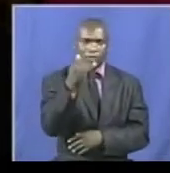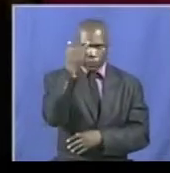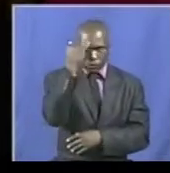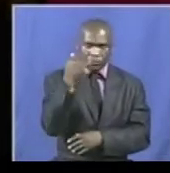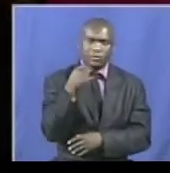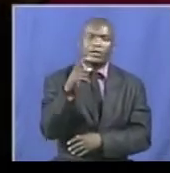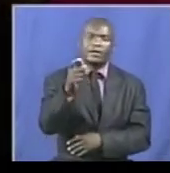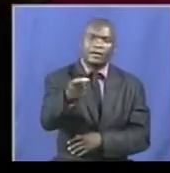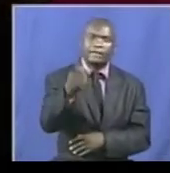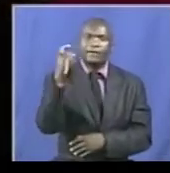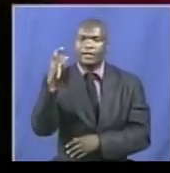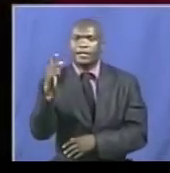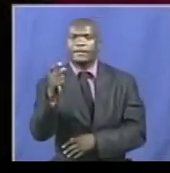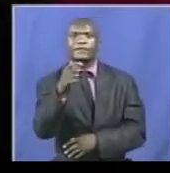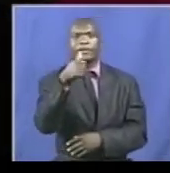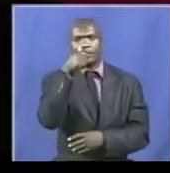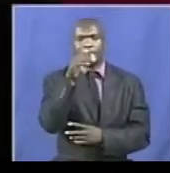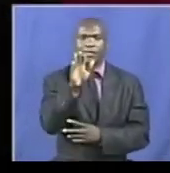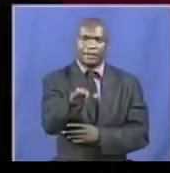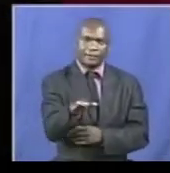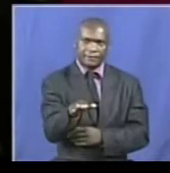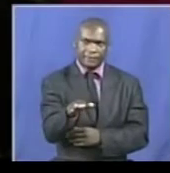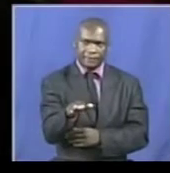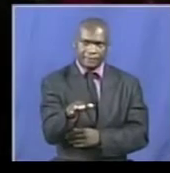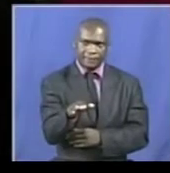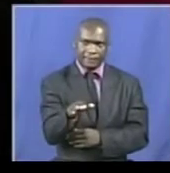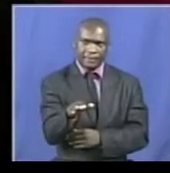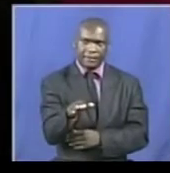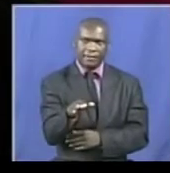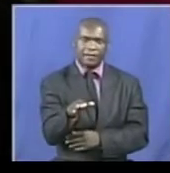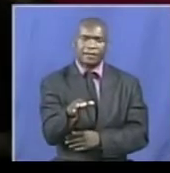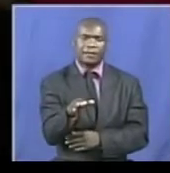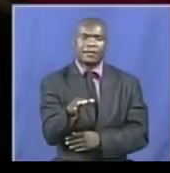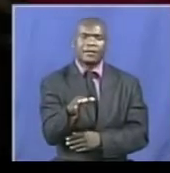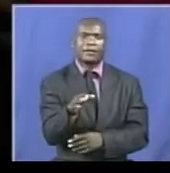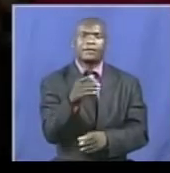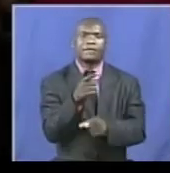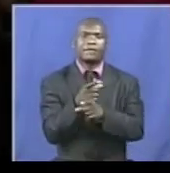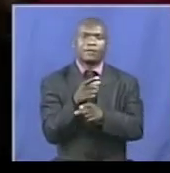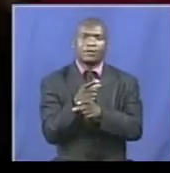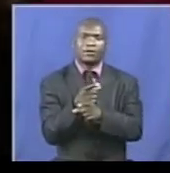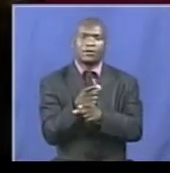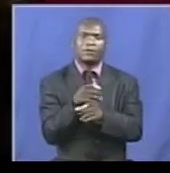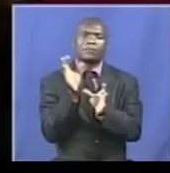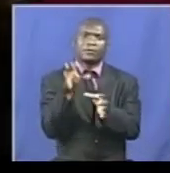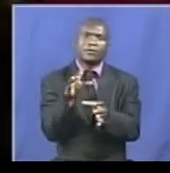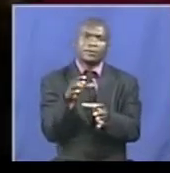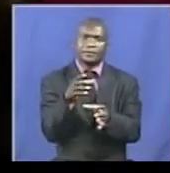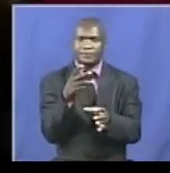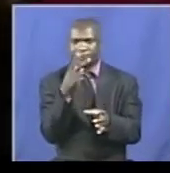just little fish. Yeah? Hook line and sinker. Hook line and sinker. Yeah. That's how.